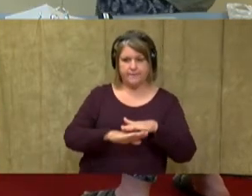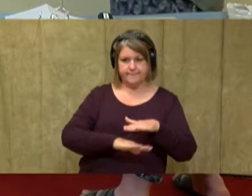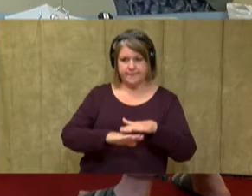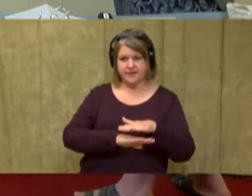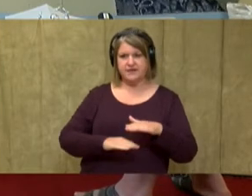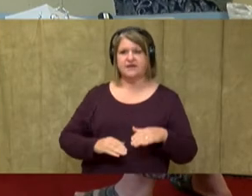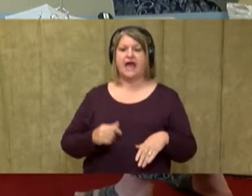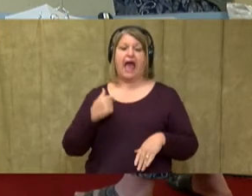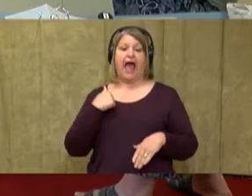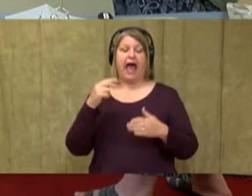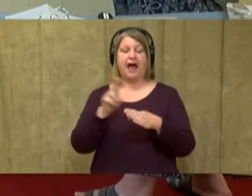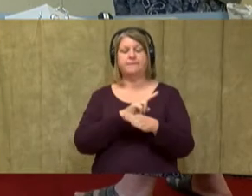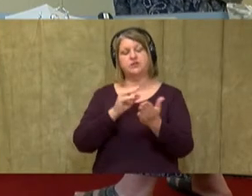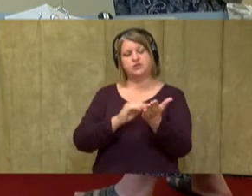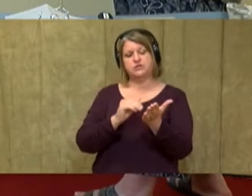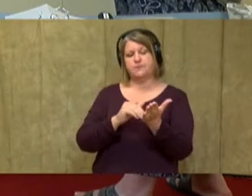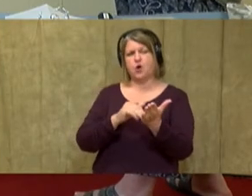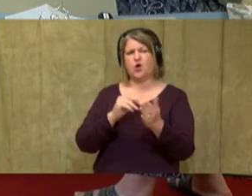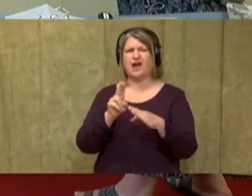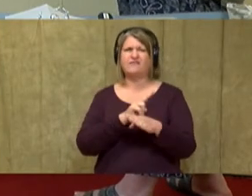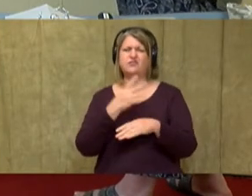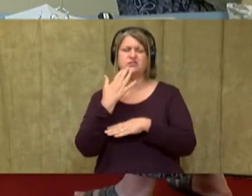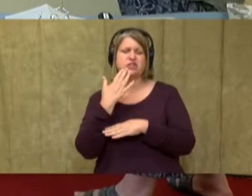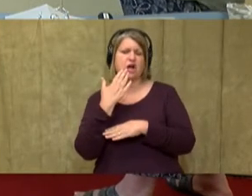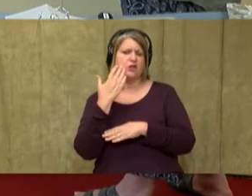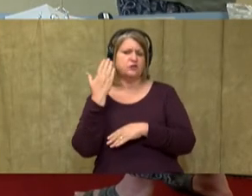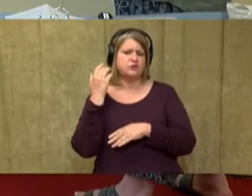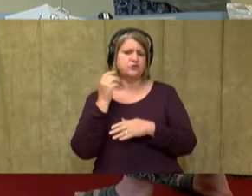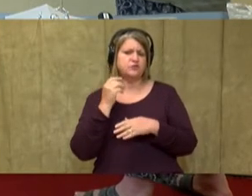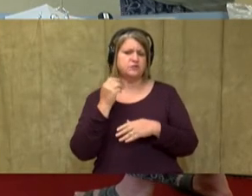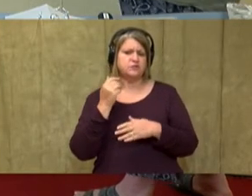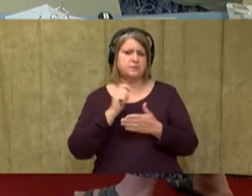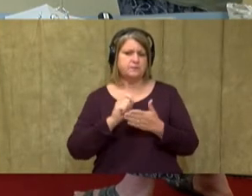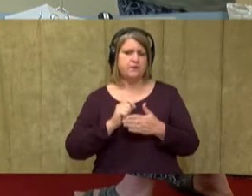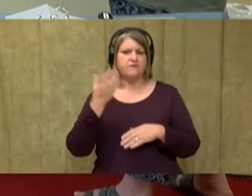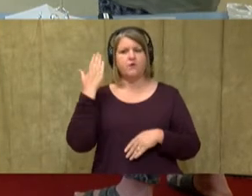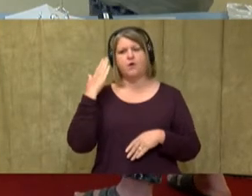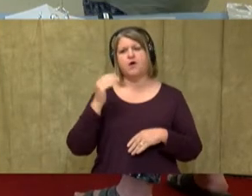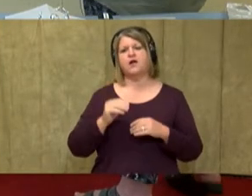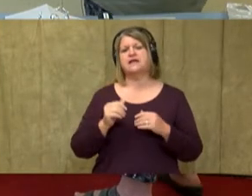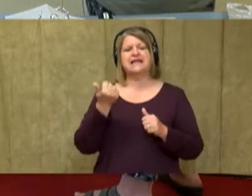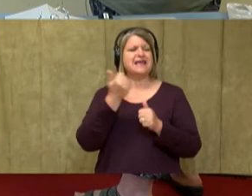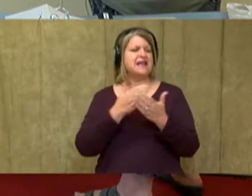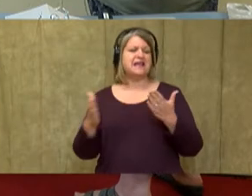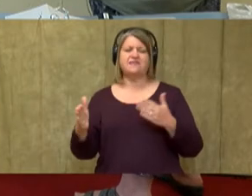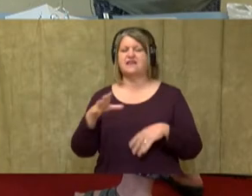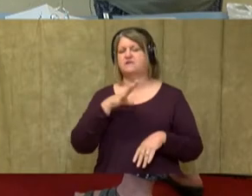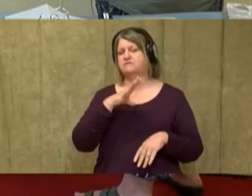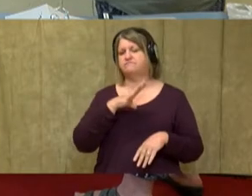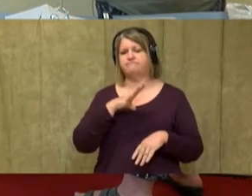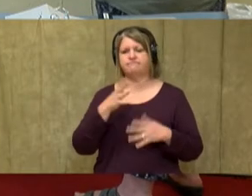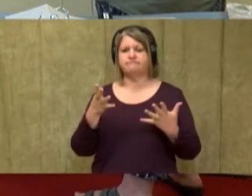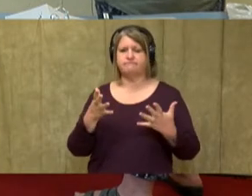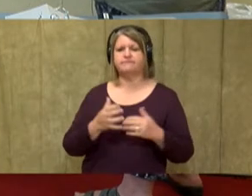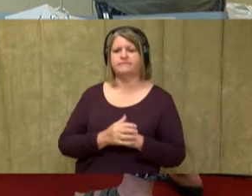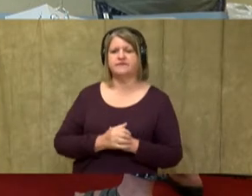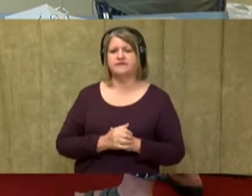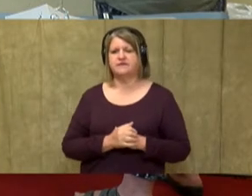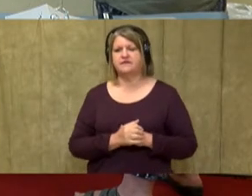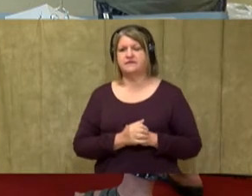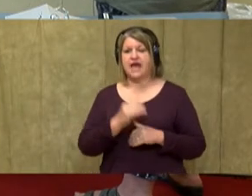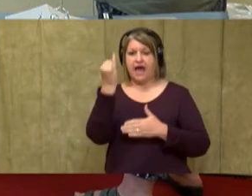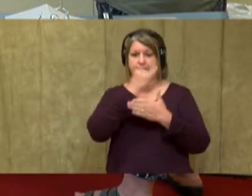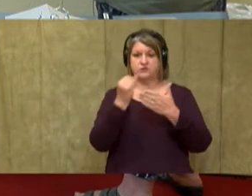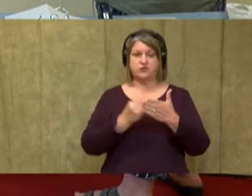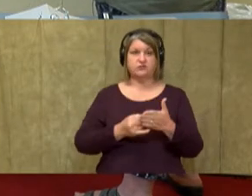I'm going to use a marker. I've used crayons for this. I've used other markers. So anything will probably work. So I'm going draw two